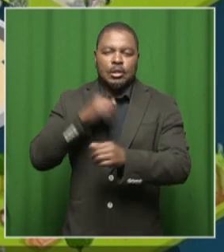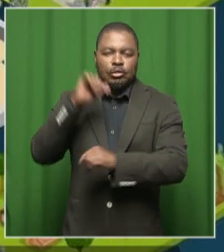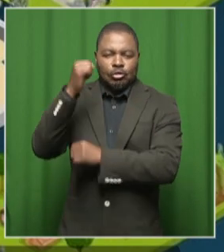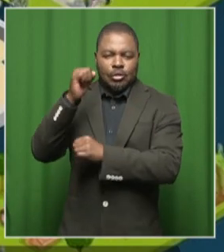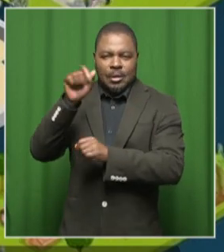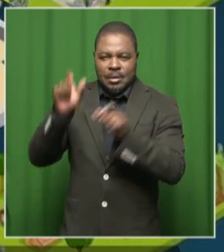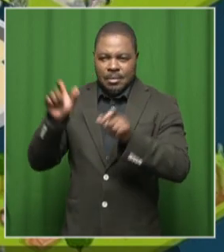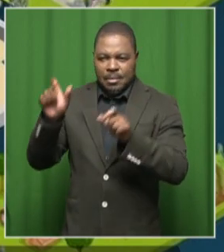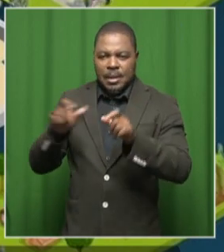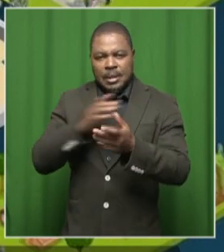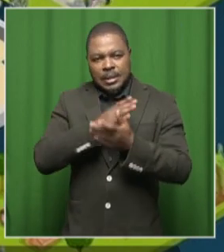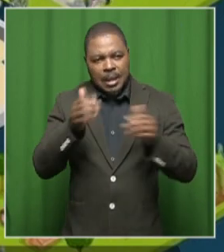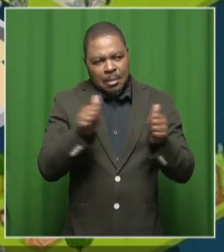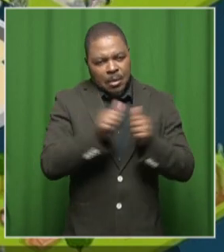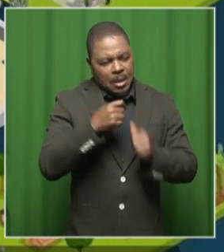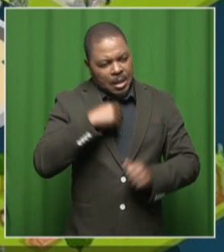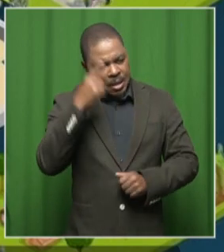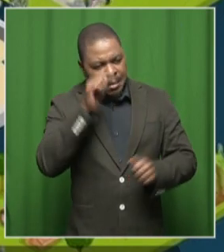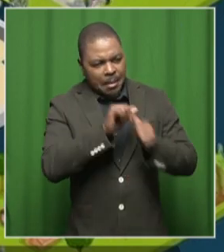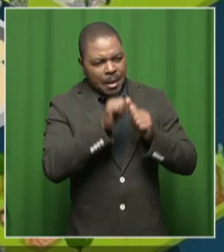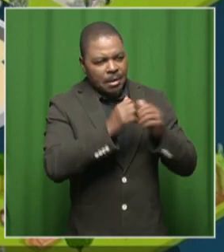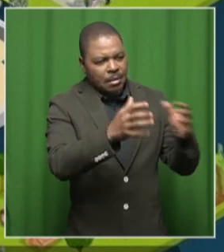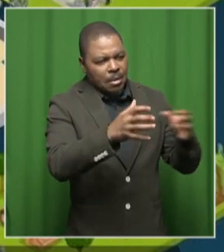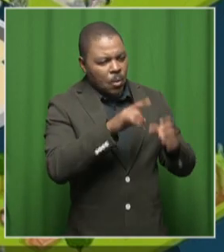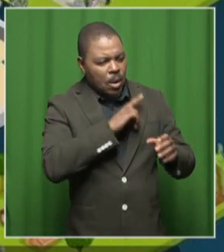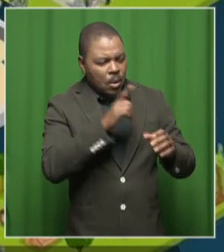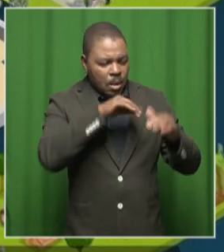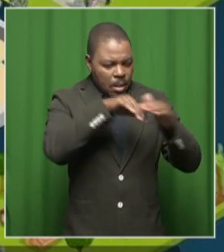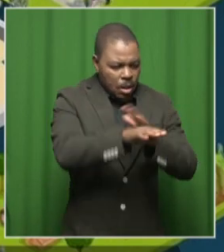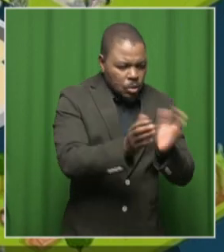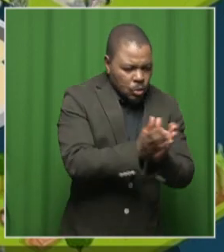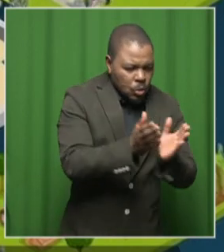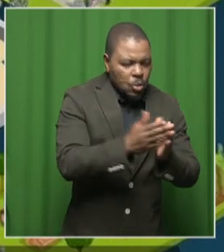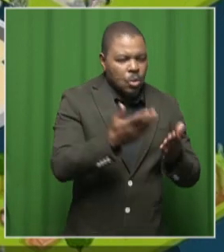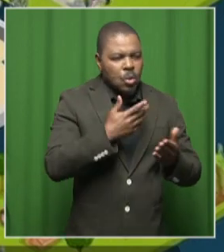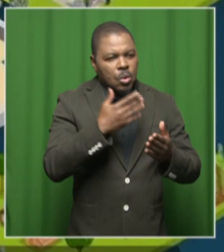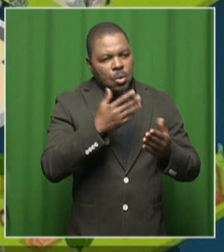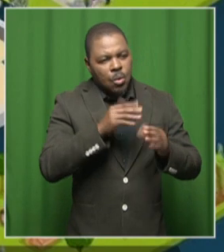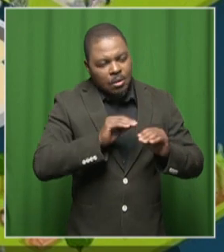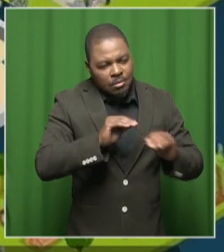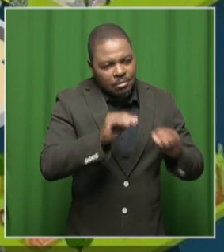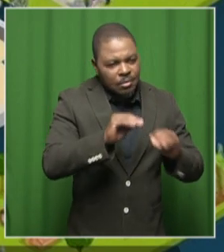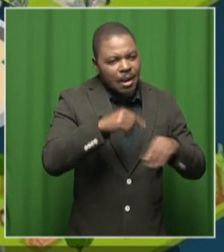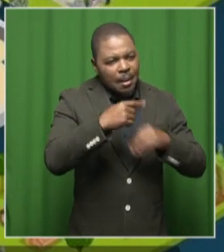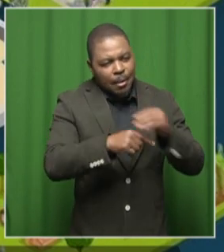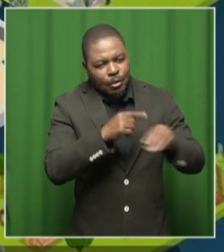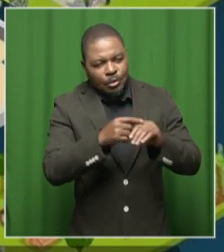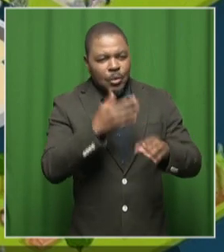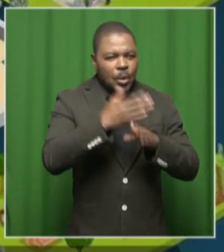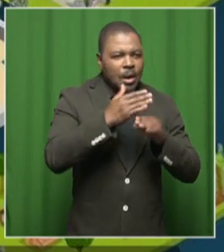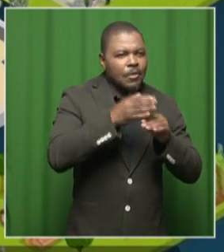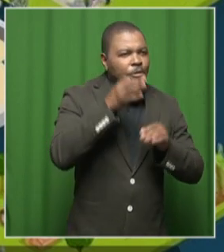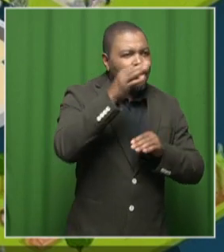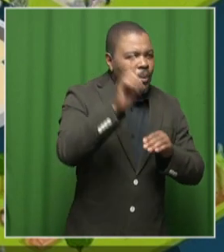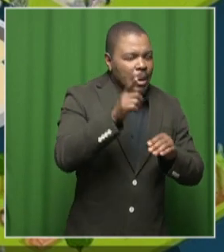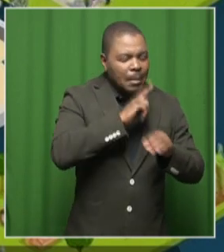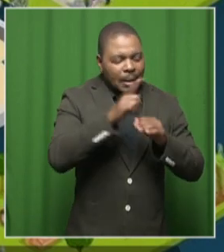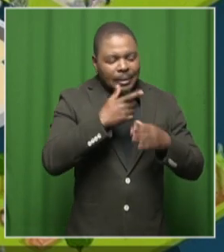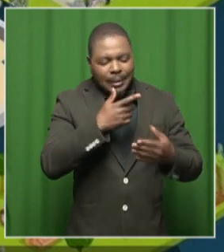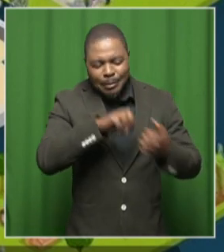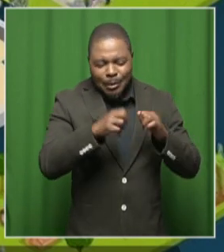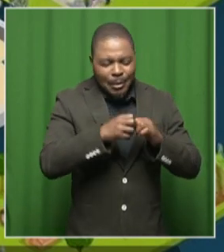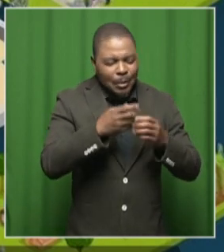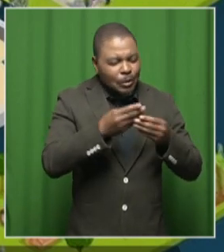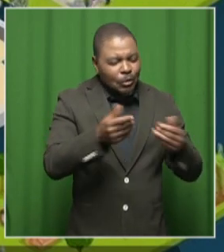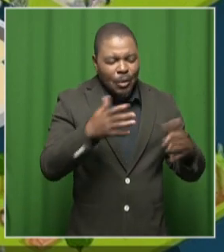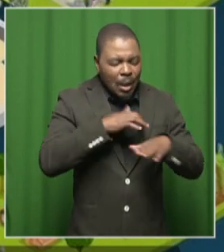have got together and sort of said, you know what, we've been visiting schools, we give careers guidance, but we're only scratching the surface of the problem. We need to do